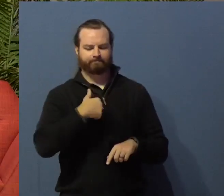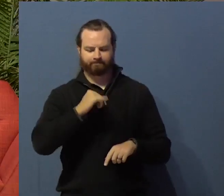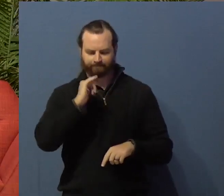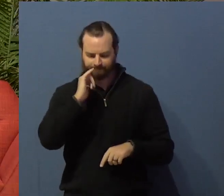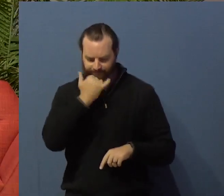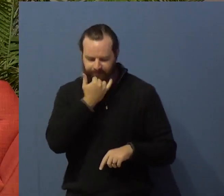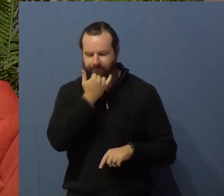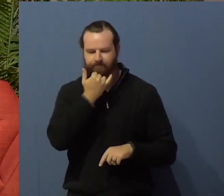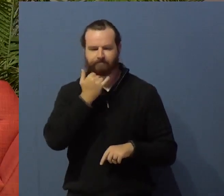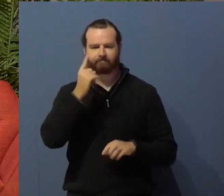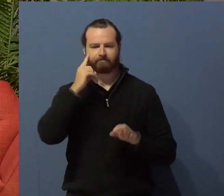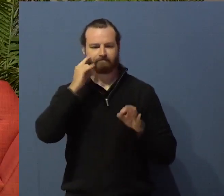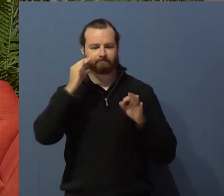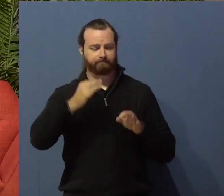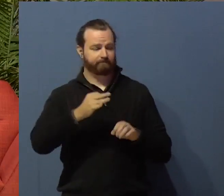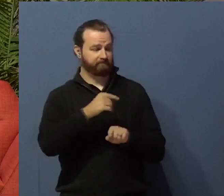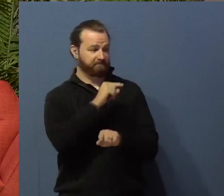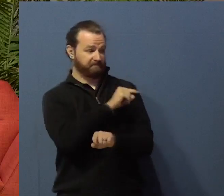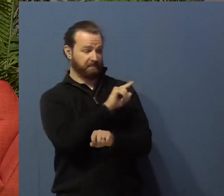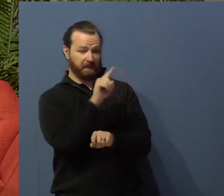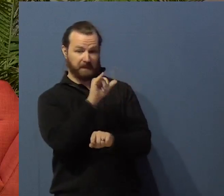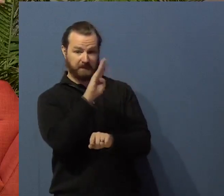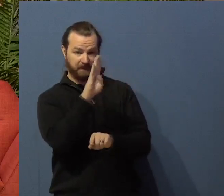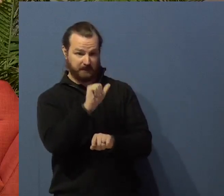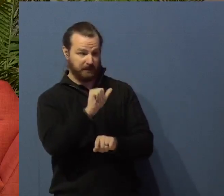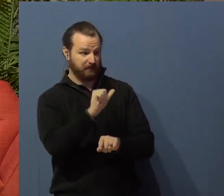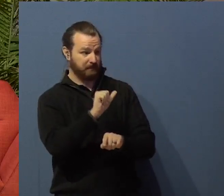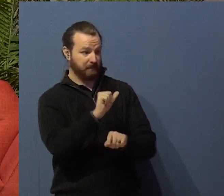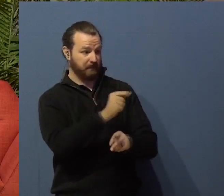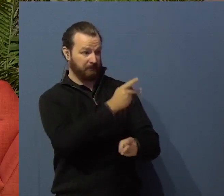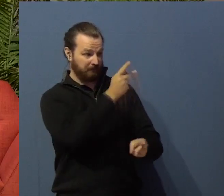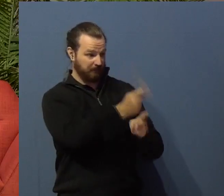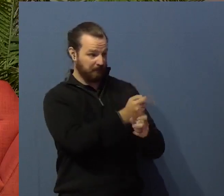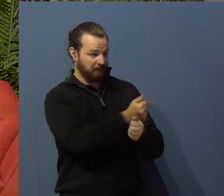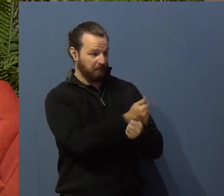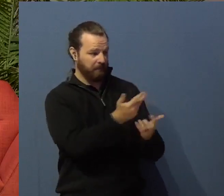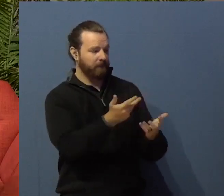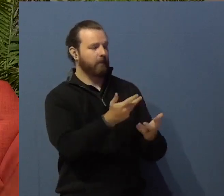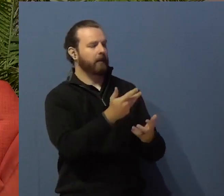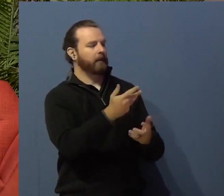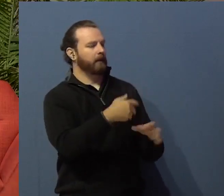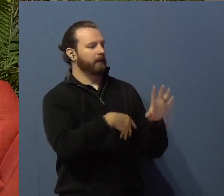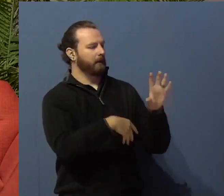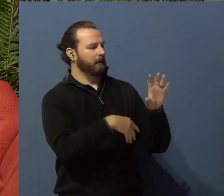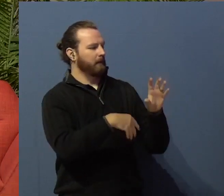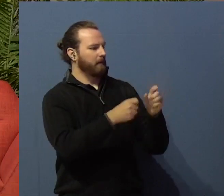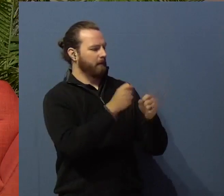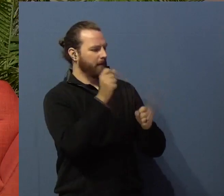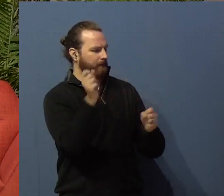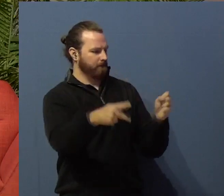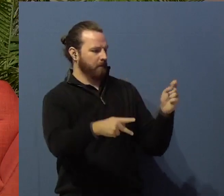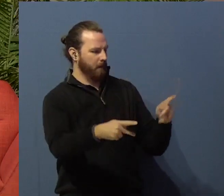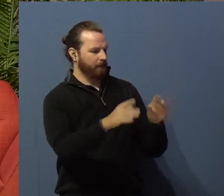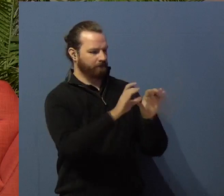okay, I'll you what, Ziba's not going to get everything. He's going to get half, and you get to the other half. Here's the important story.